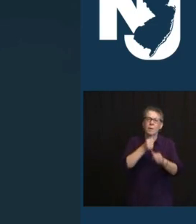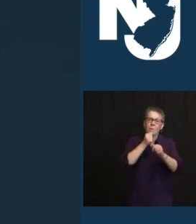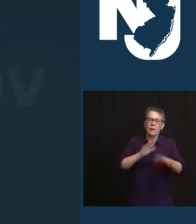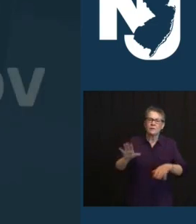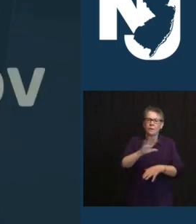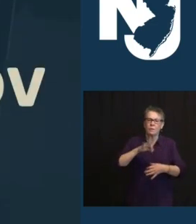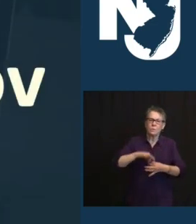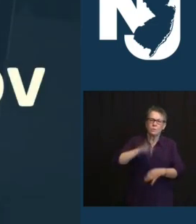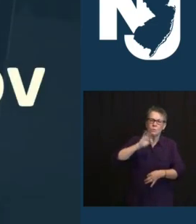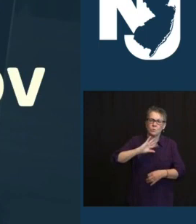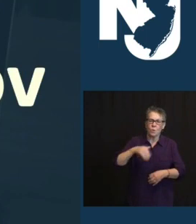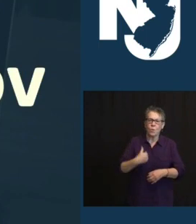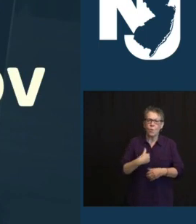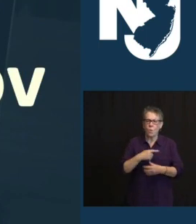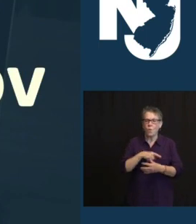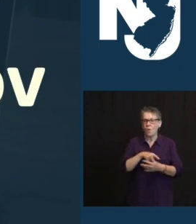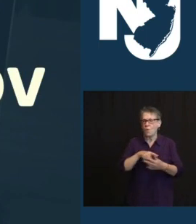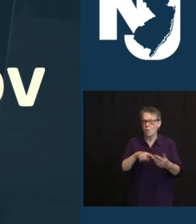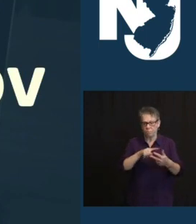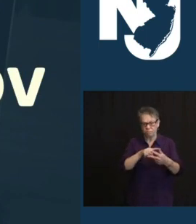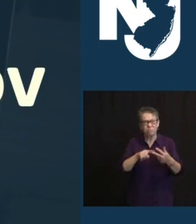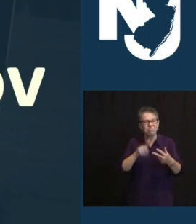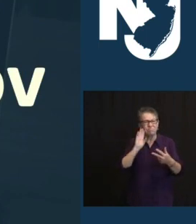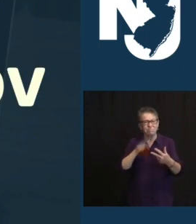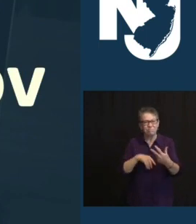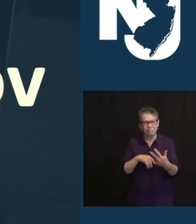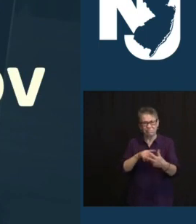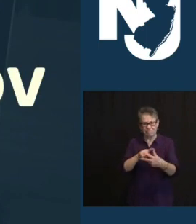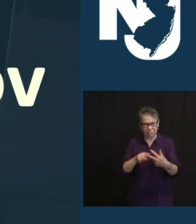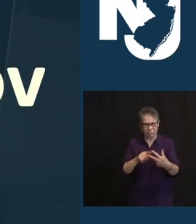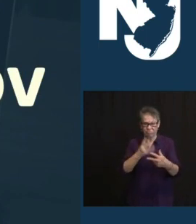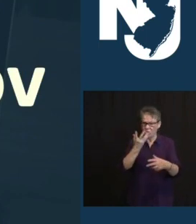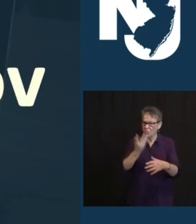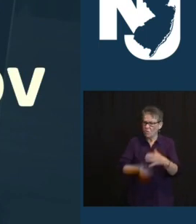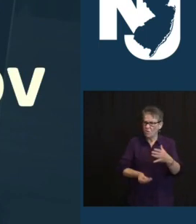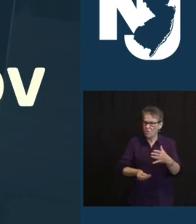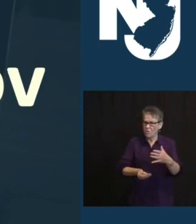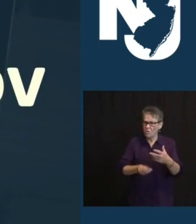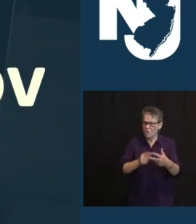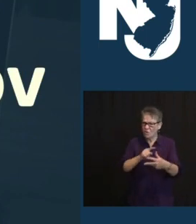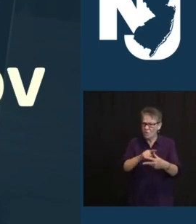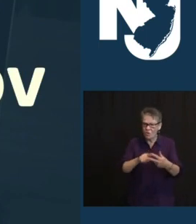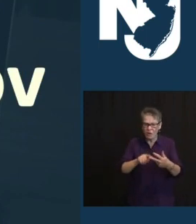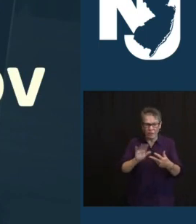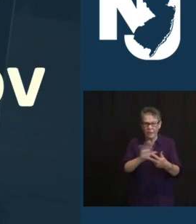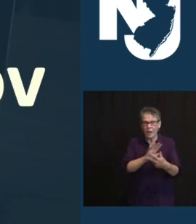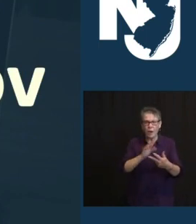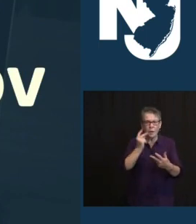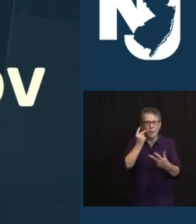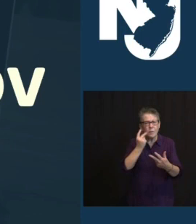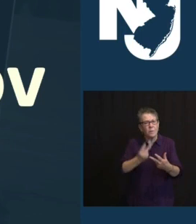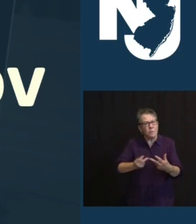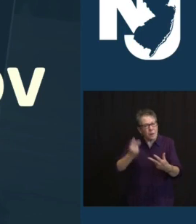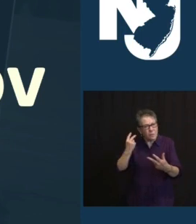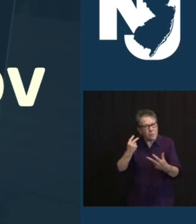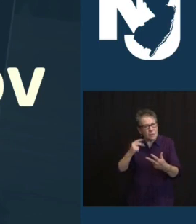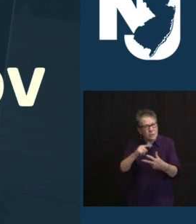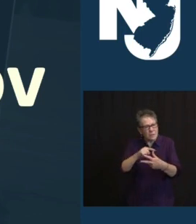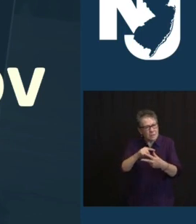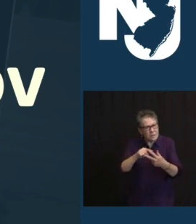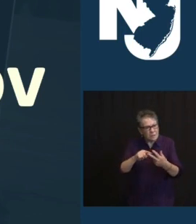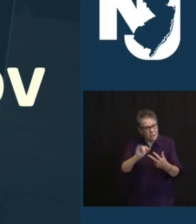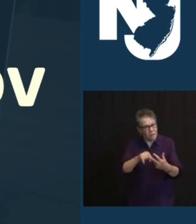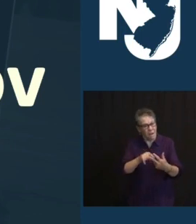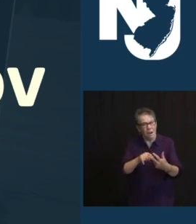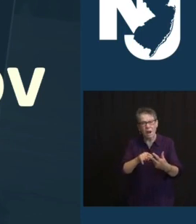THREE MORE OF THE BLESSED SOULS WE'VE LOST AND IN THEIR MEMORIES, AND FOR THOSE WHO THEY HAVE LEFT BEHIND, WE WILL CONTINUE THE FIGHT TO DEFEAT